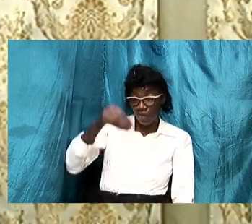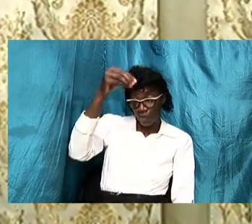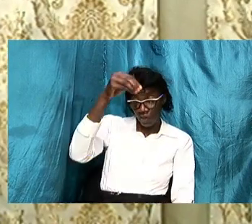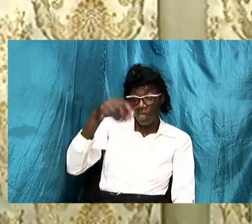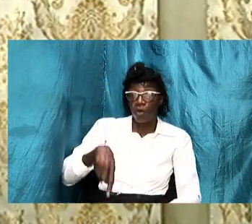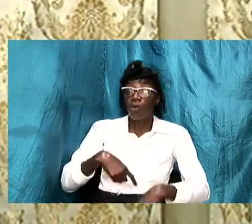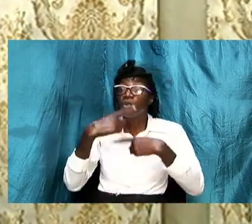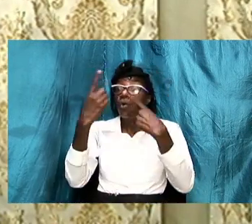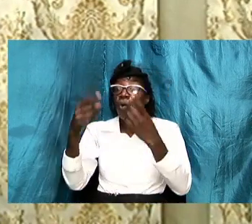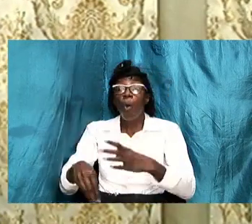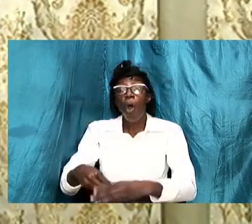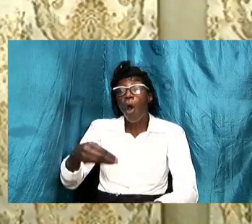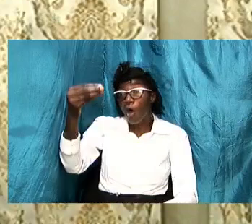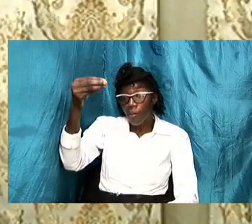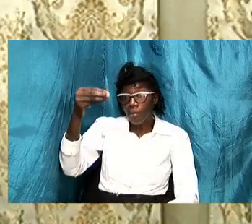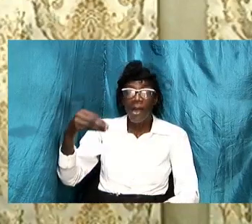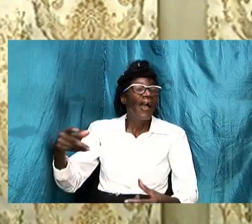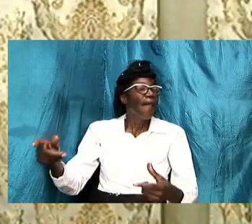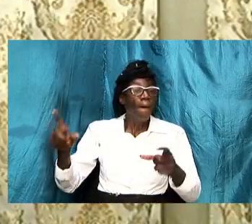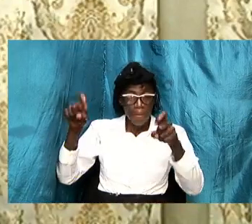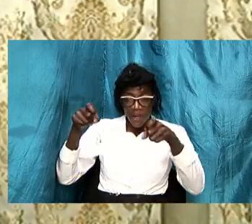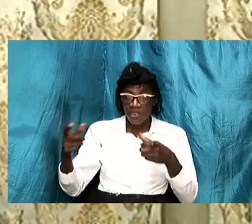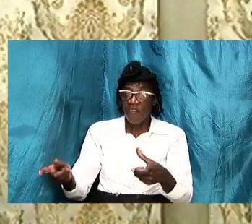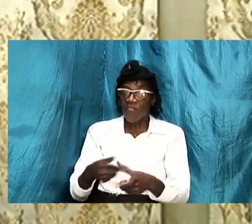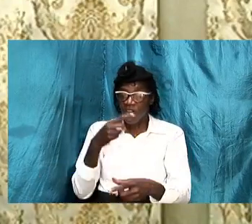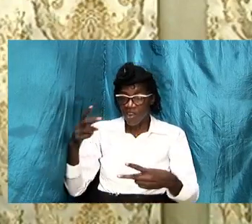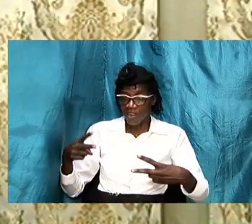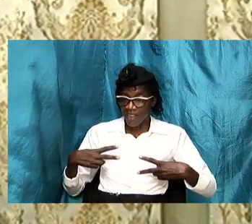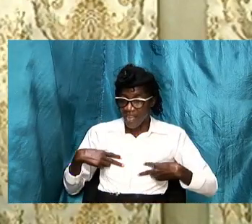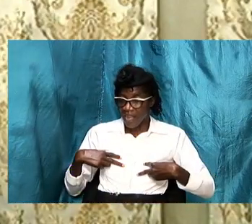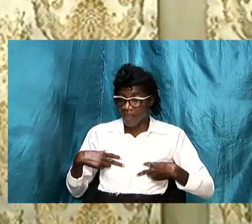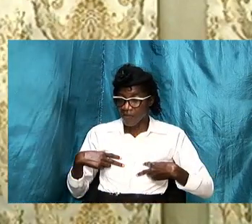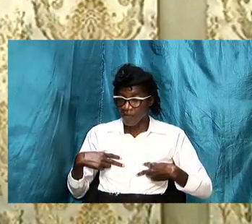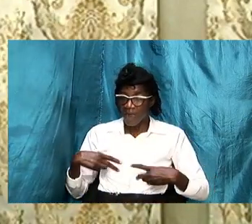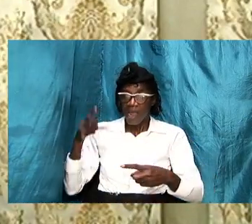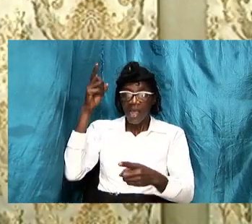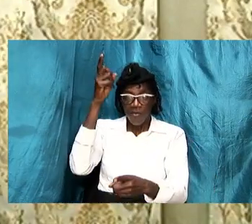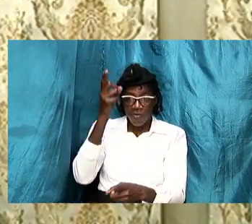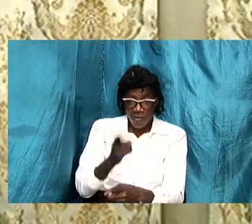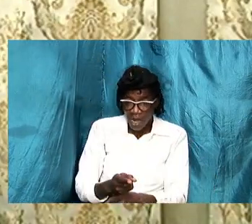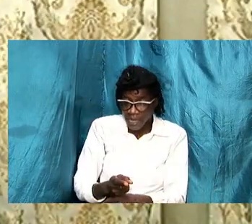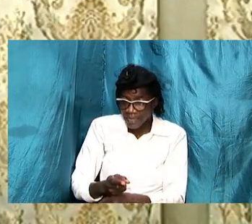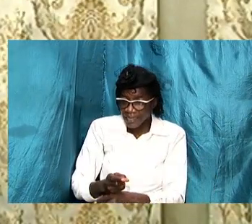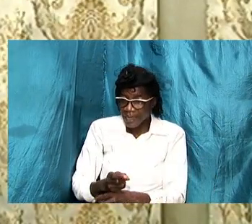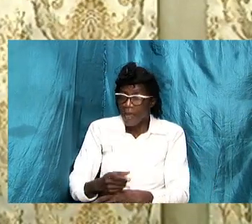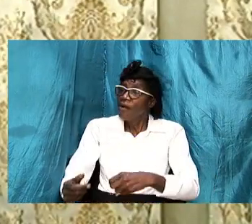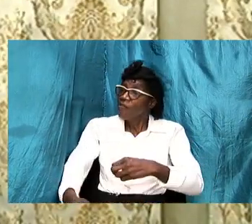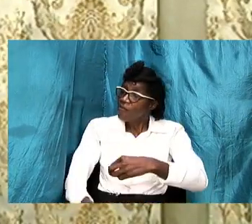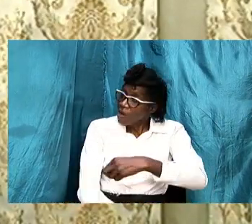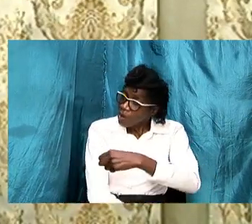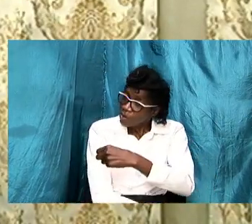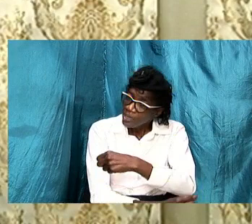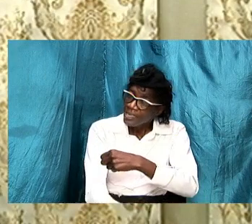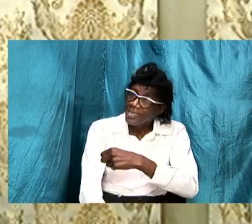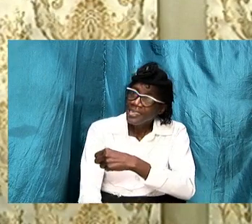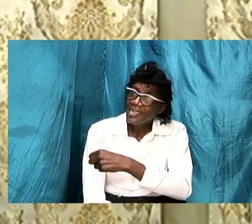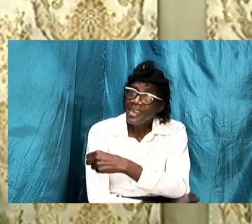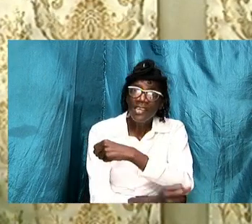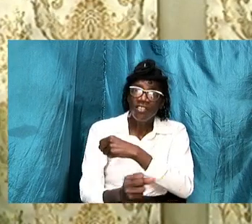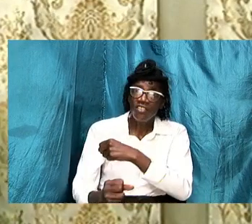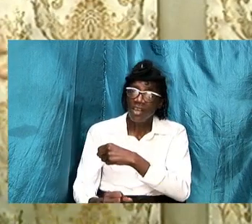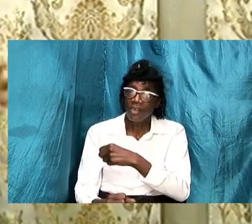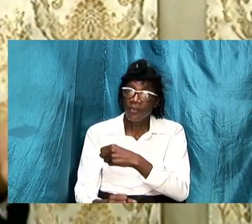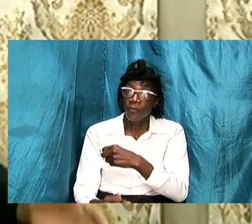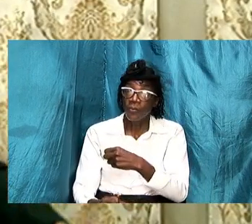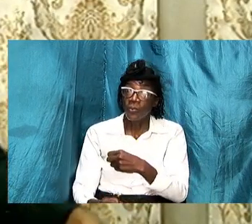consequence it must first have a proper solid and sure foundation and he's saying